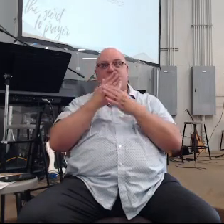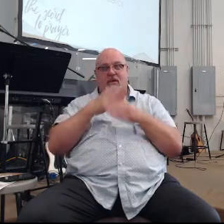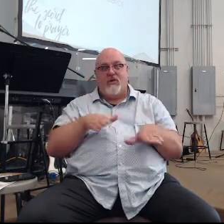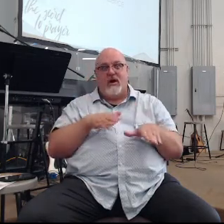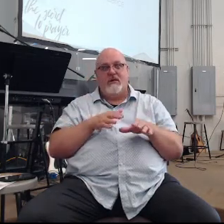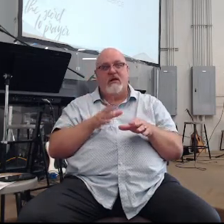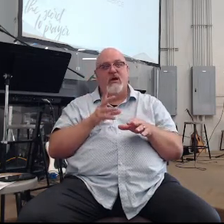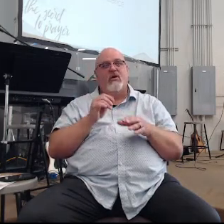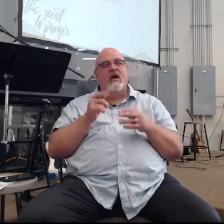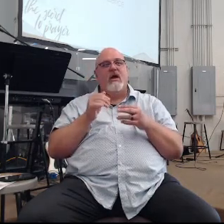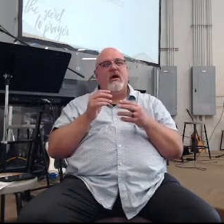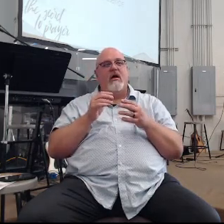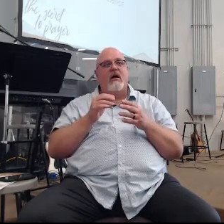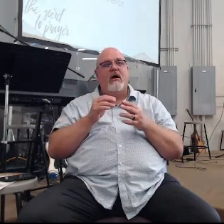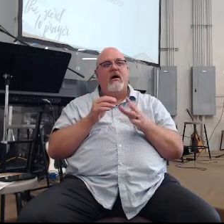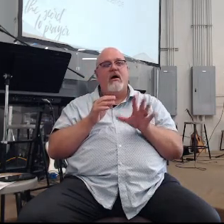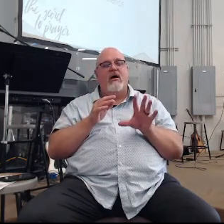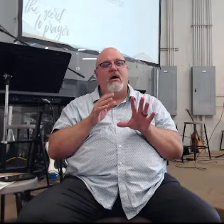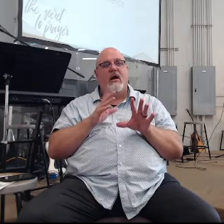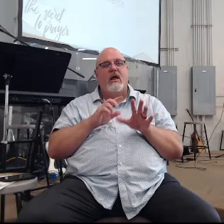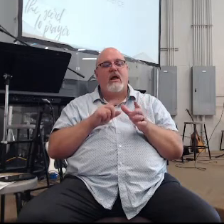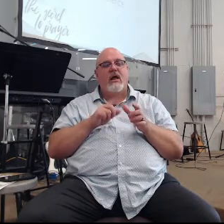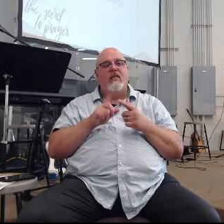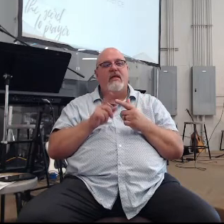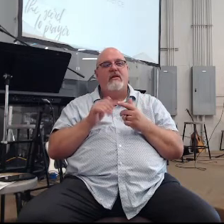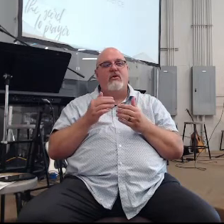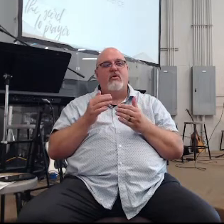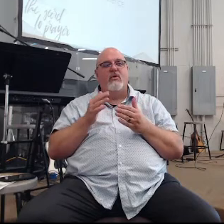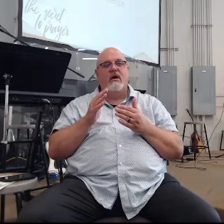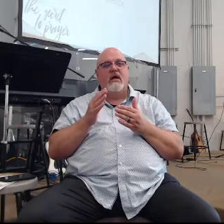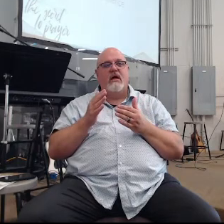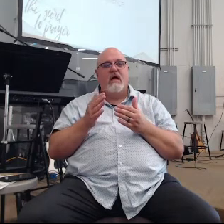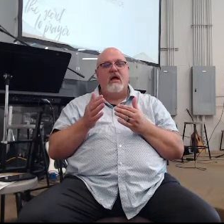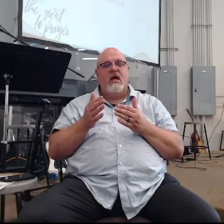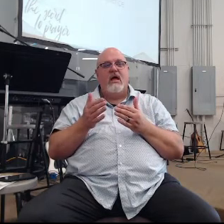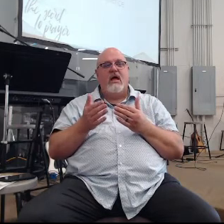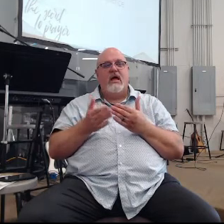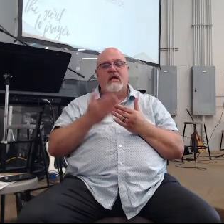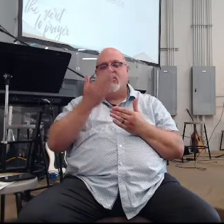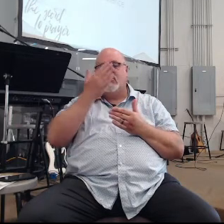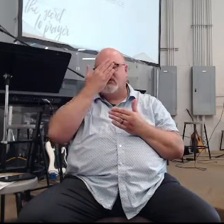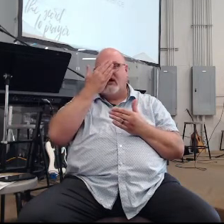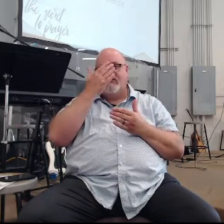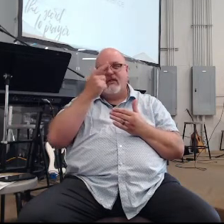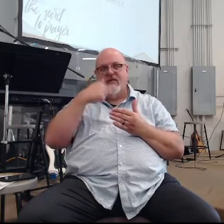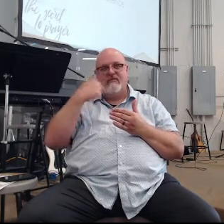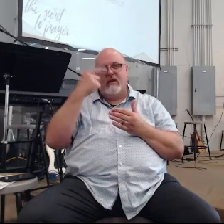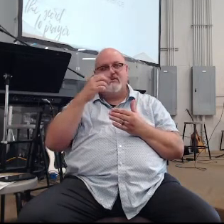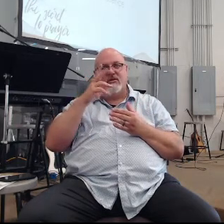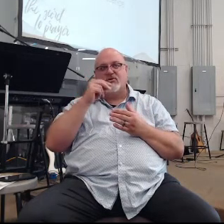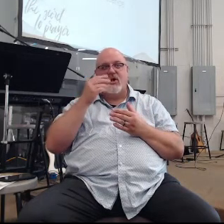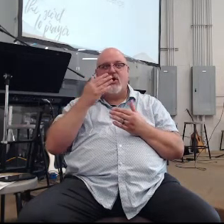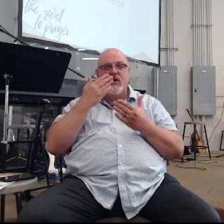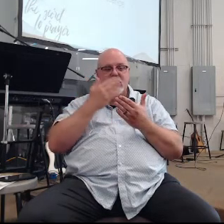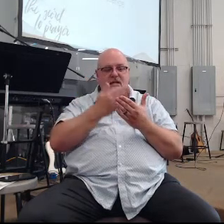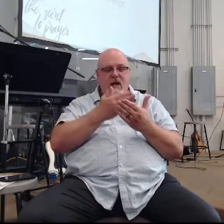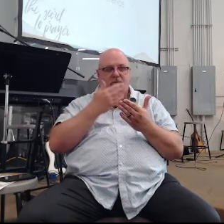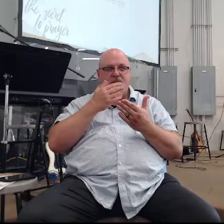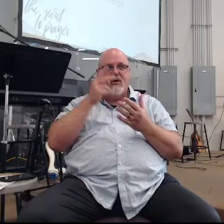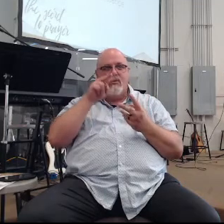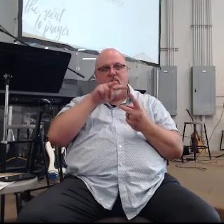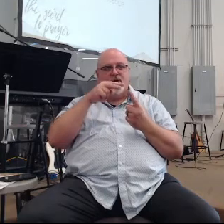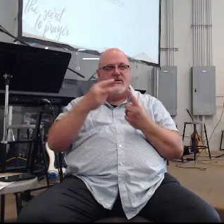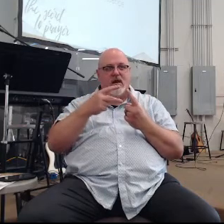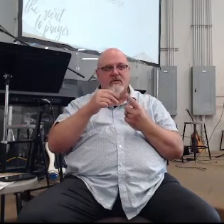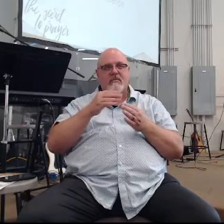and you go okay just take your hand and put it into and you will actually hit yourself in the face because there's no depth perception but here's the other part